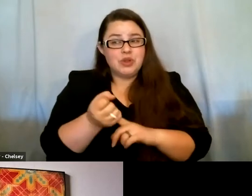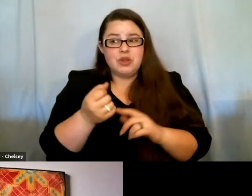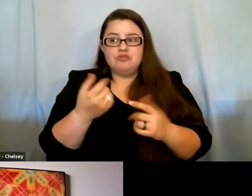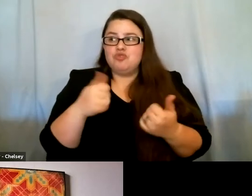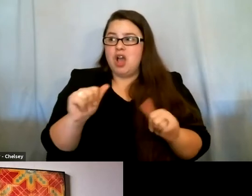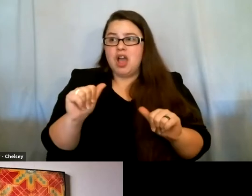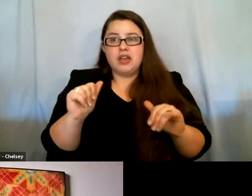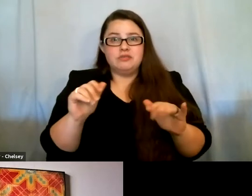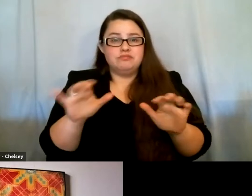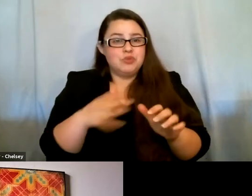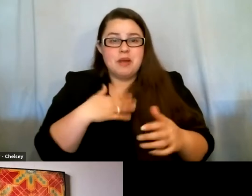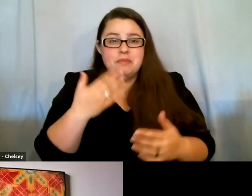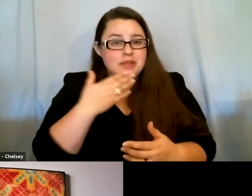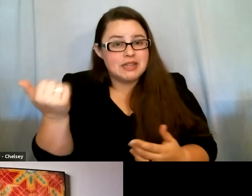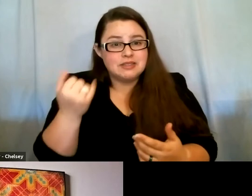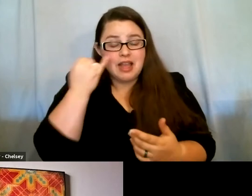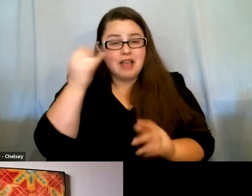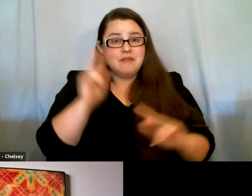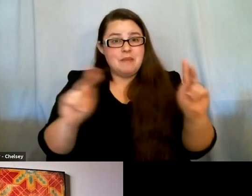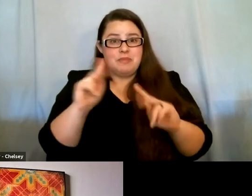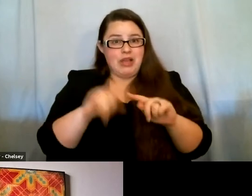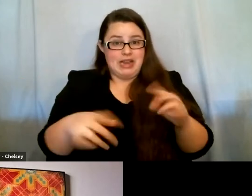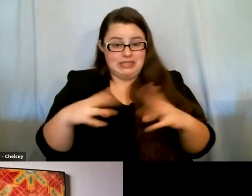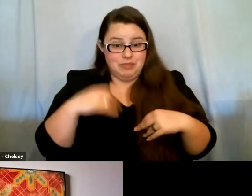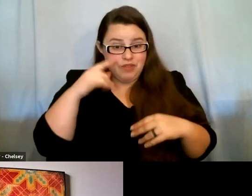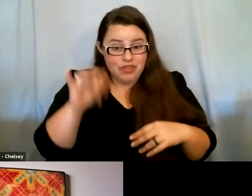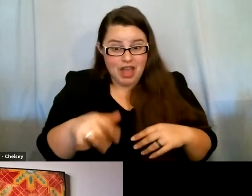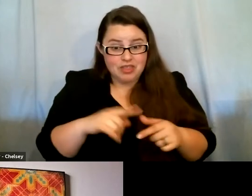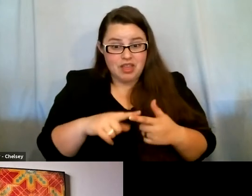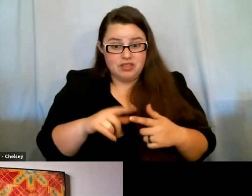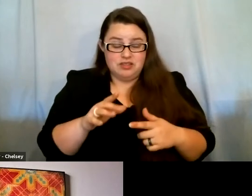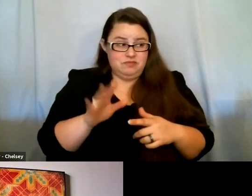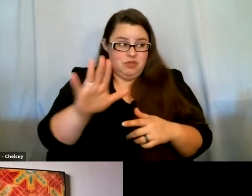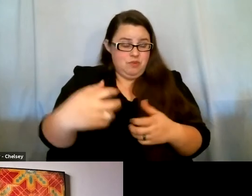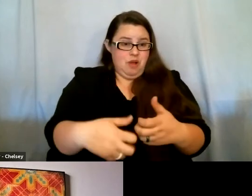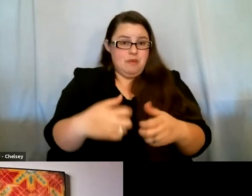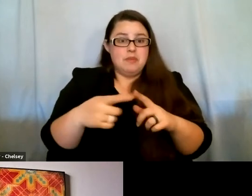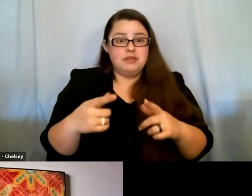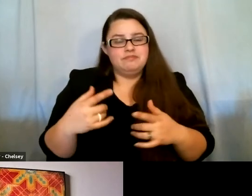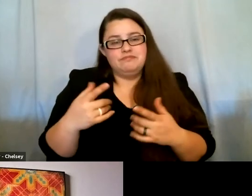foot forward. And if people can't accept me for that, then that's on them. But for the most part, it's been great.